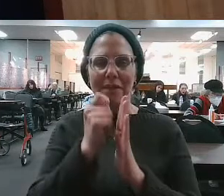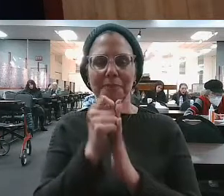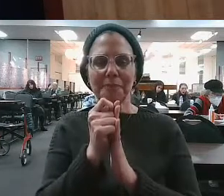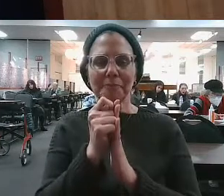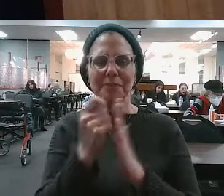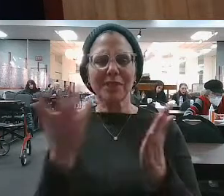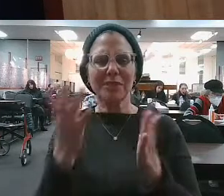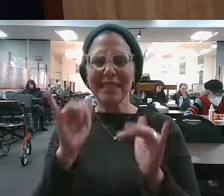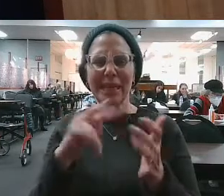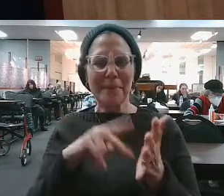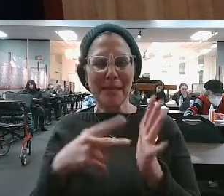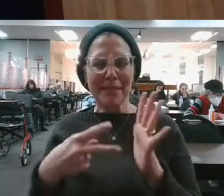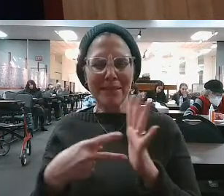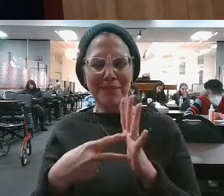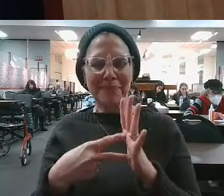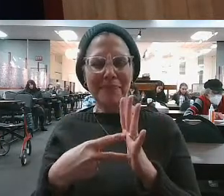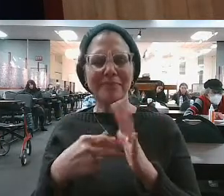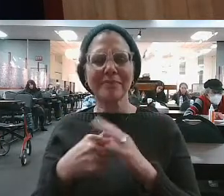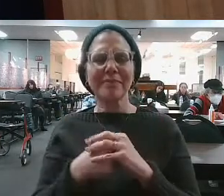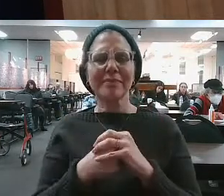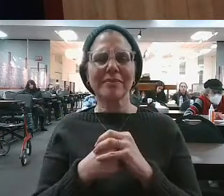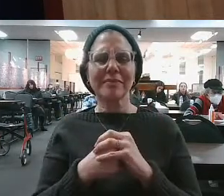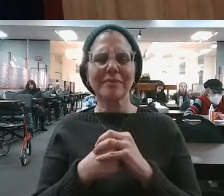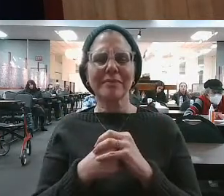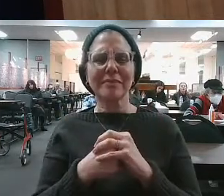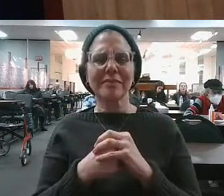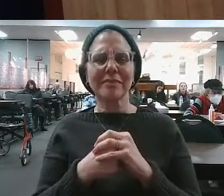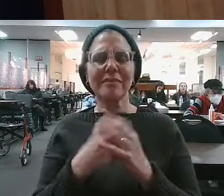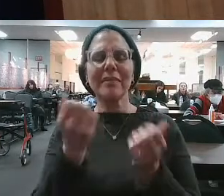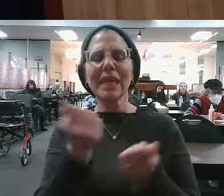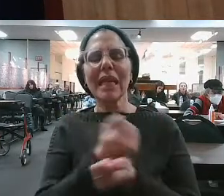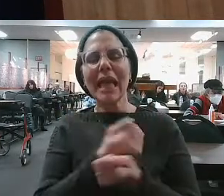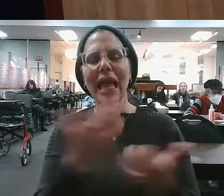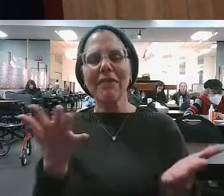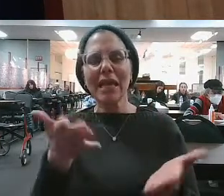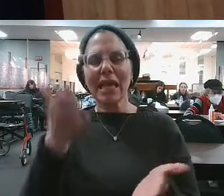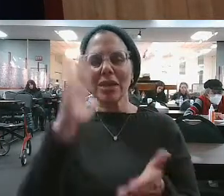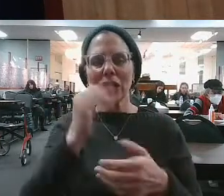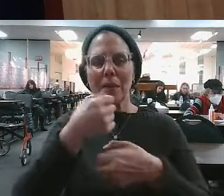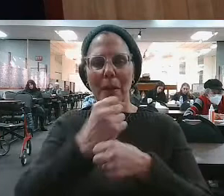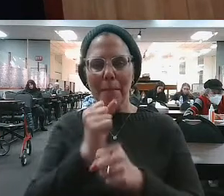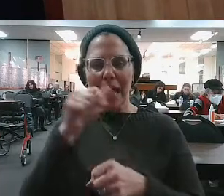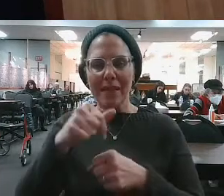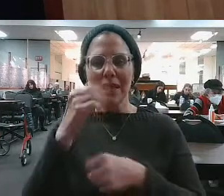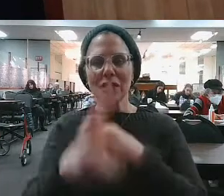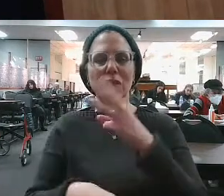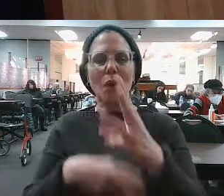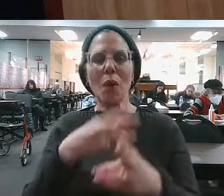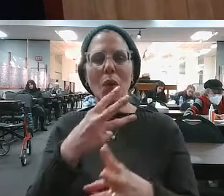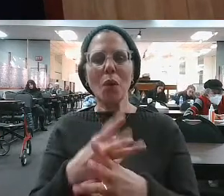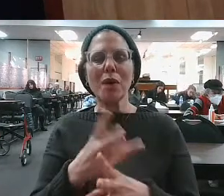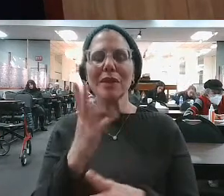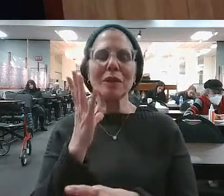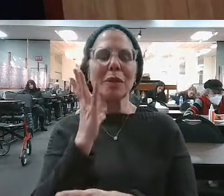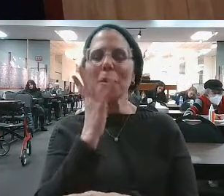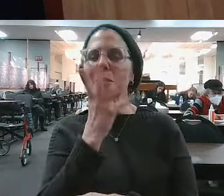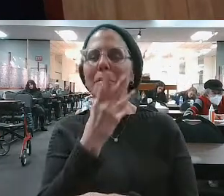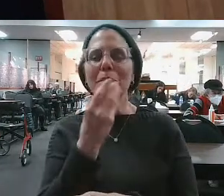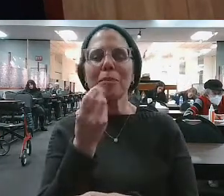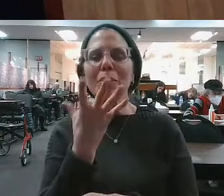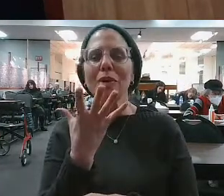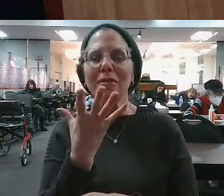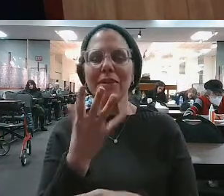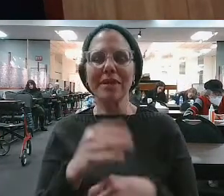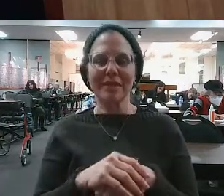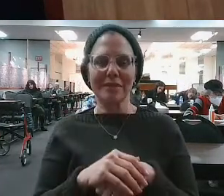And this is actually an incredible statement. Everything that Hashem made in his world is beautiful. Everything is beautiful in the